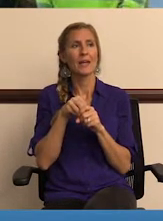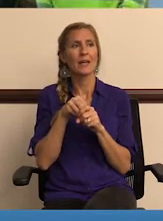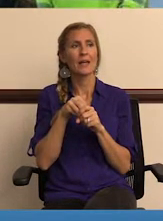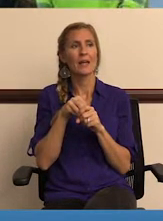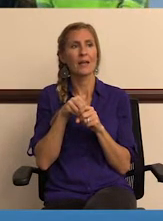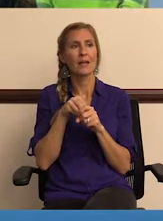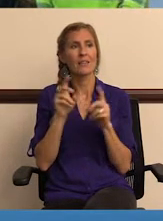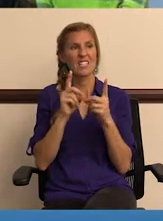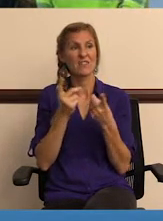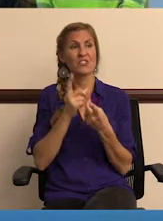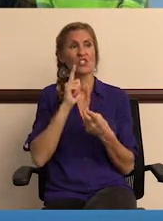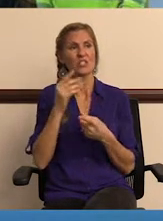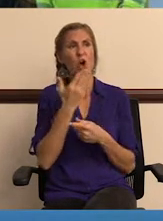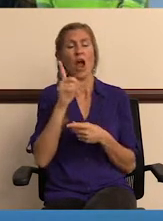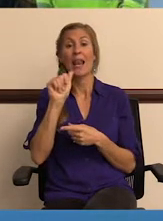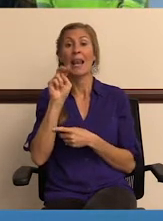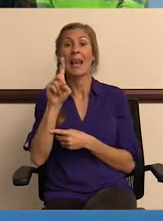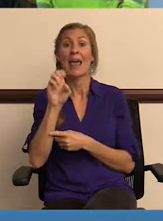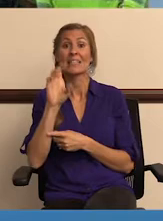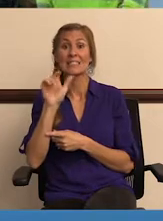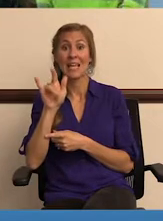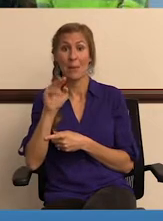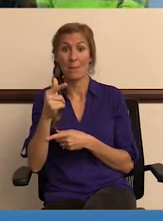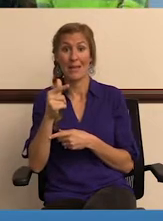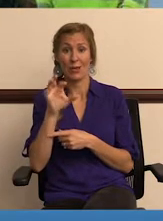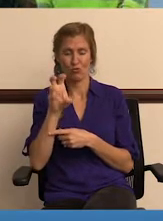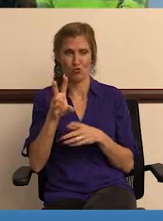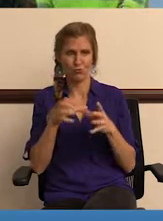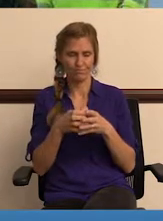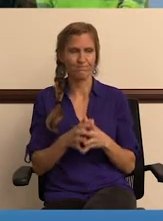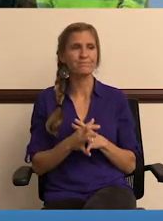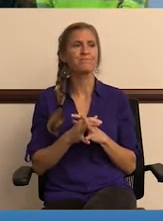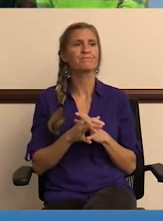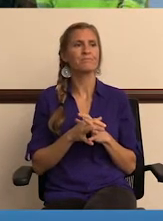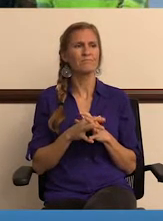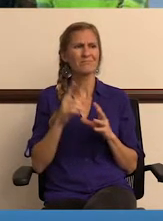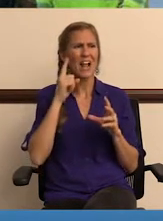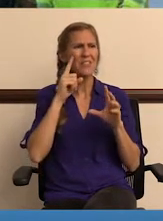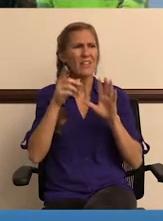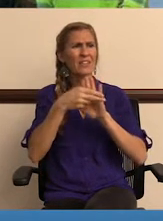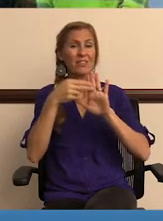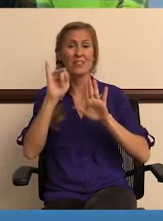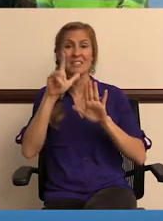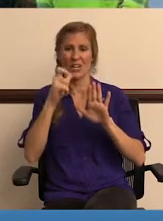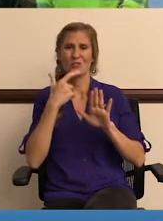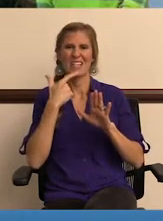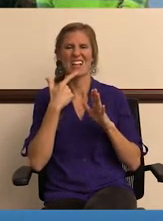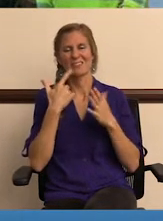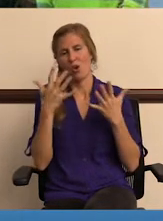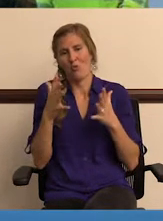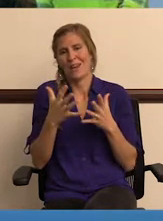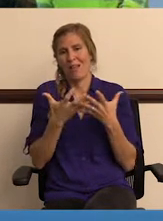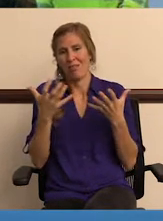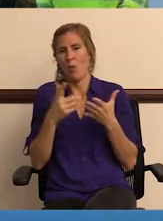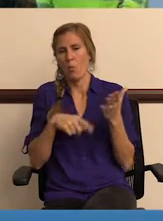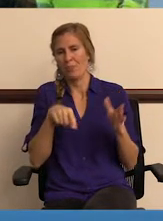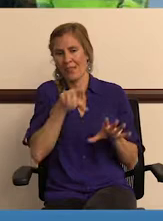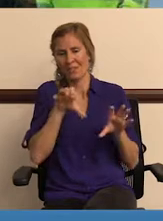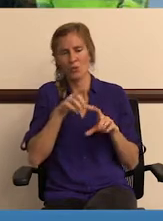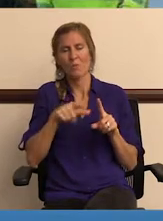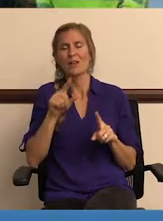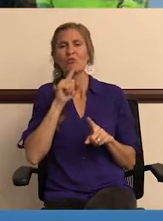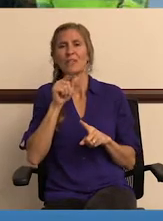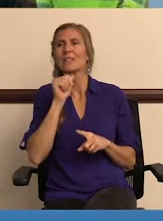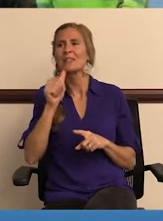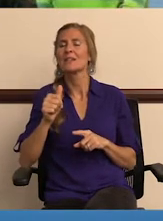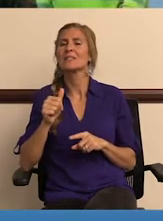within the streets division is our landscape crew. And, you know, I think the title says a lot of what they do, but really